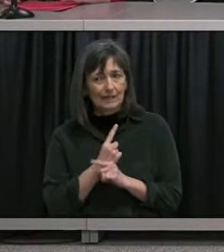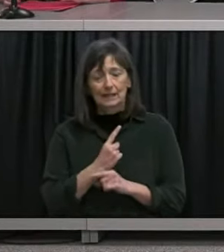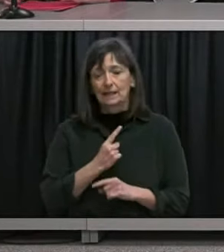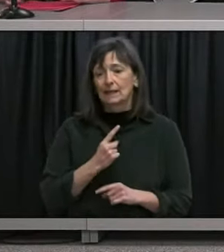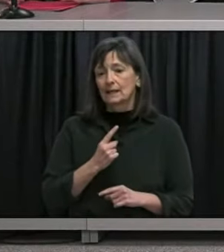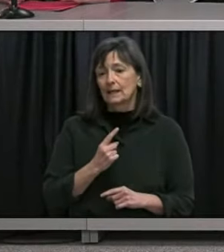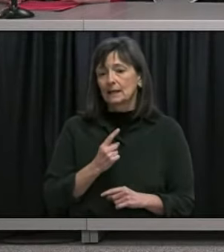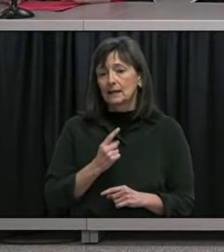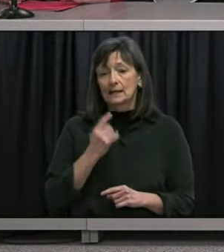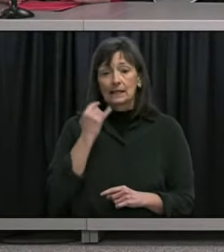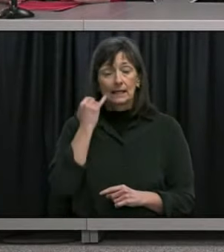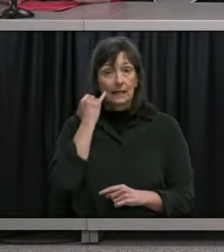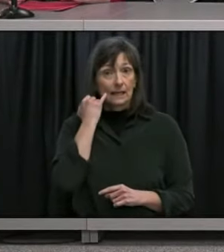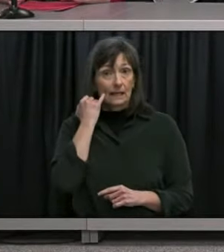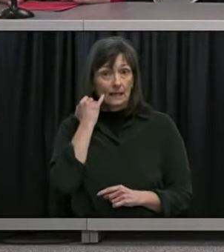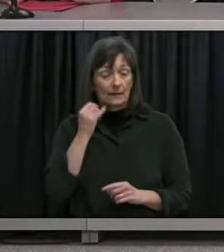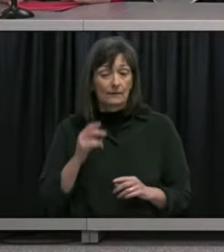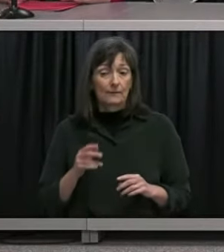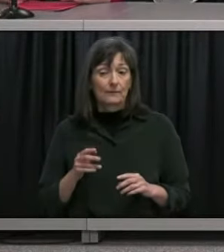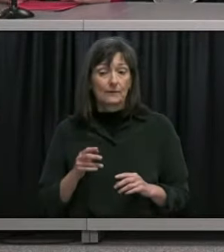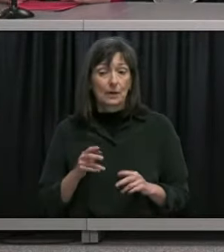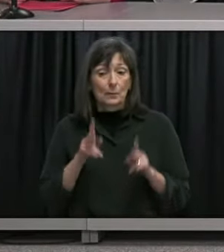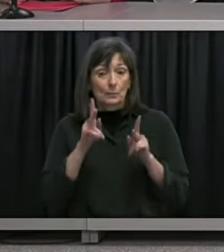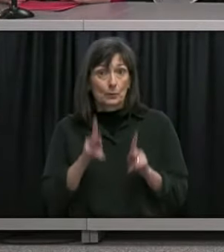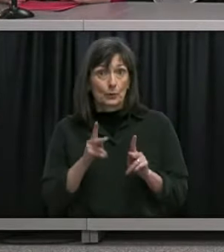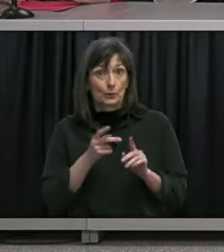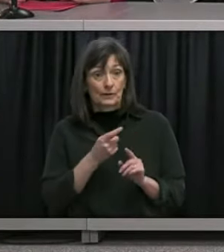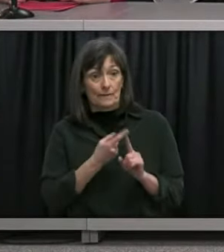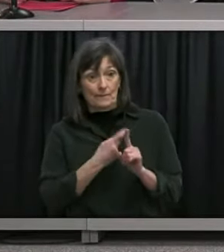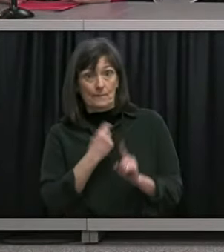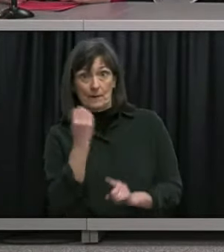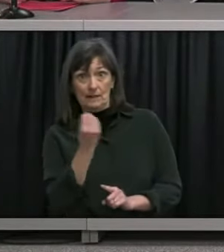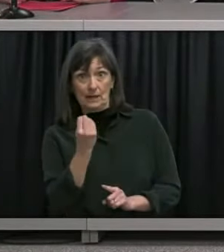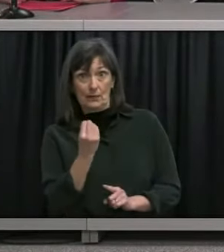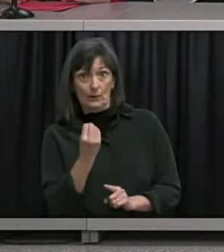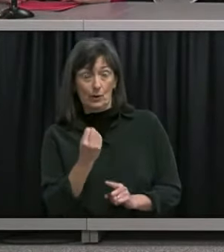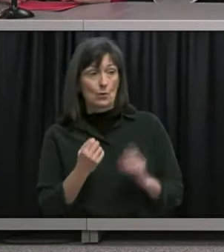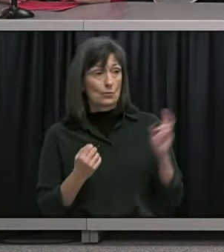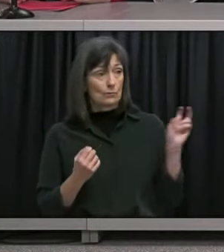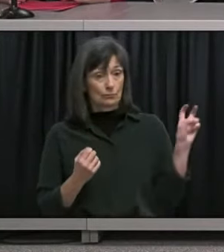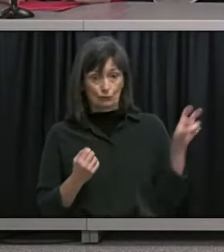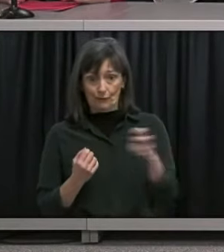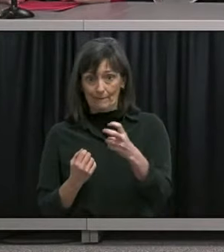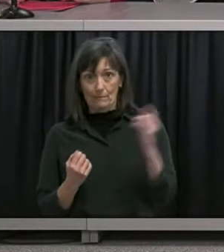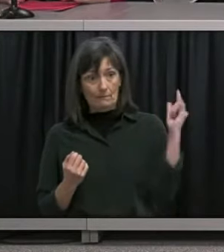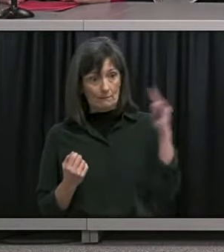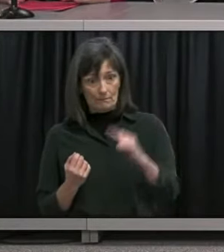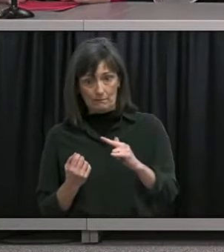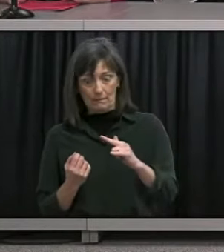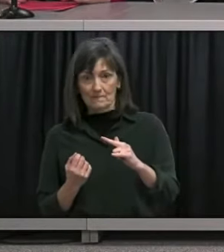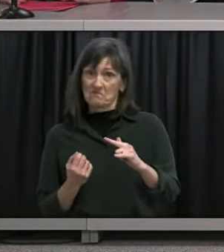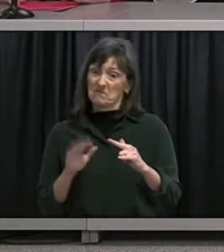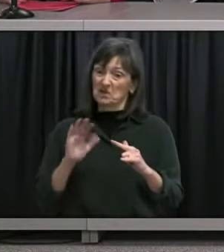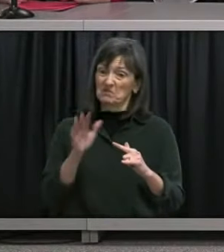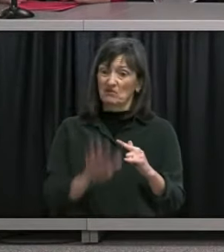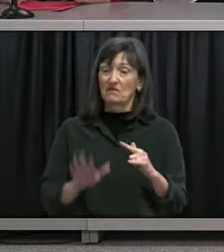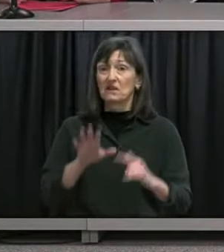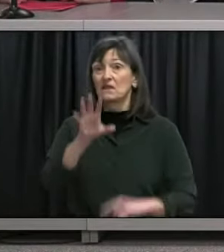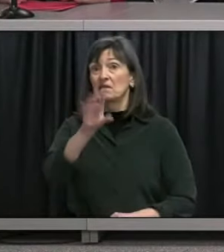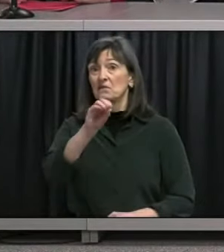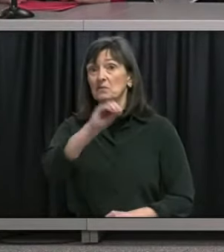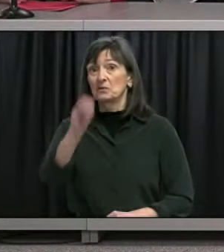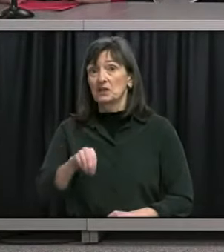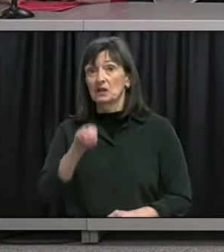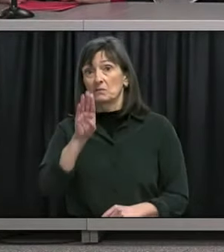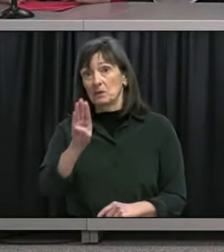chance that you know for example coming from Ontario that there's 50-50 chance that a case that we